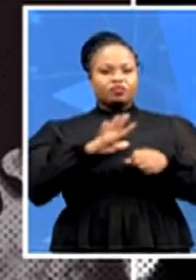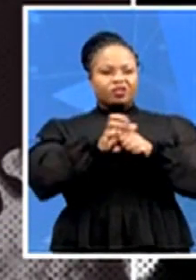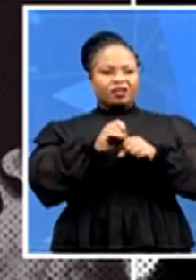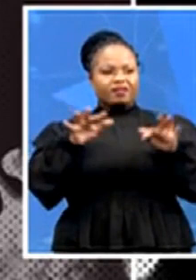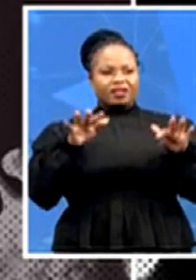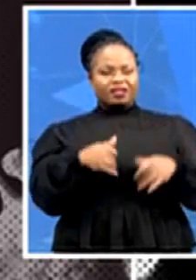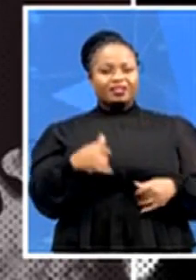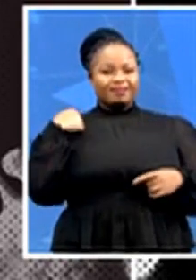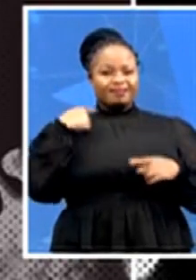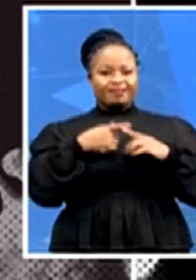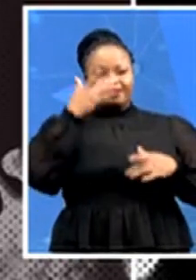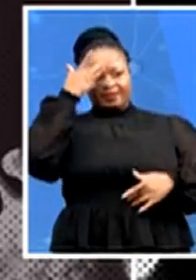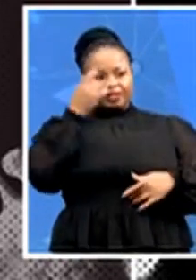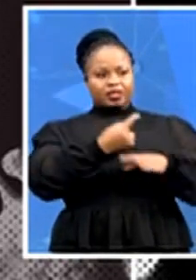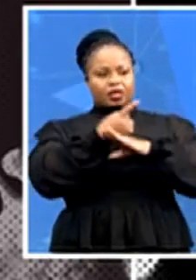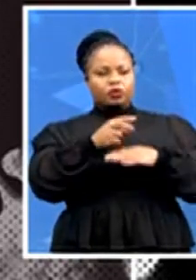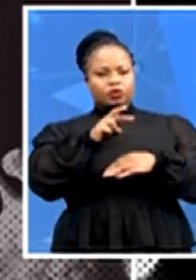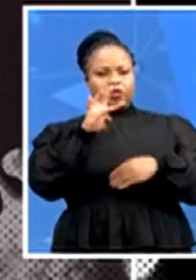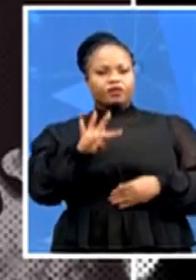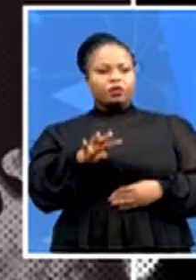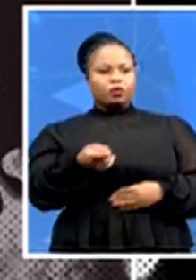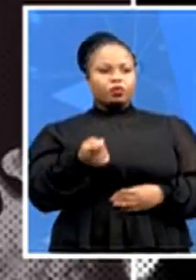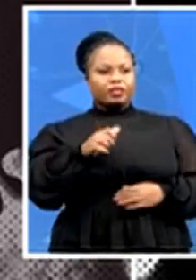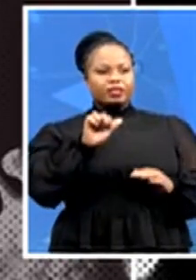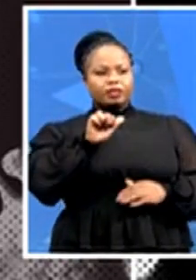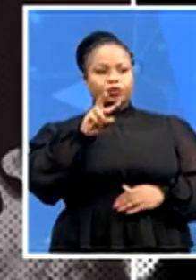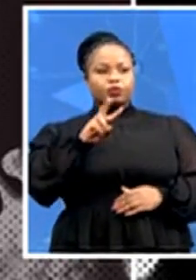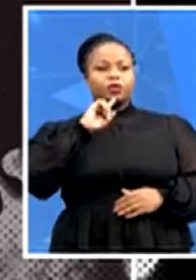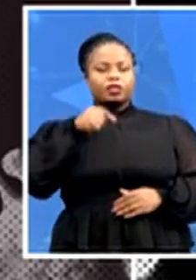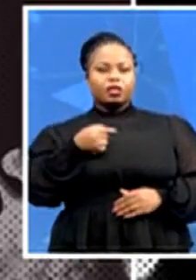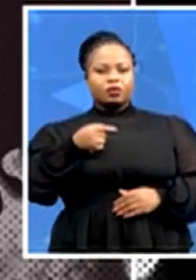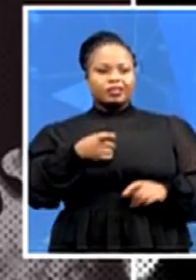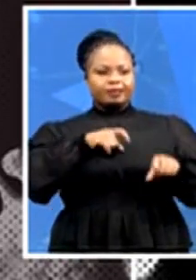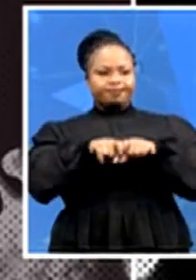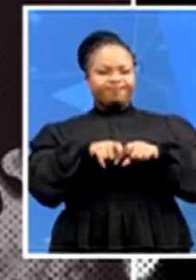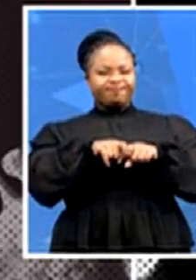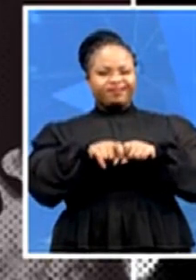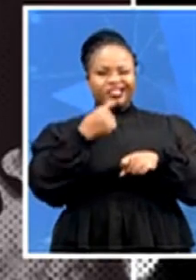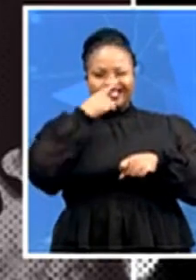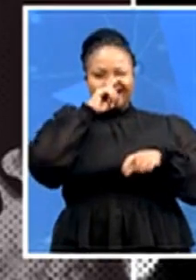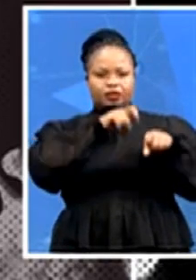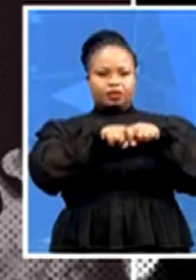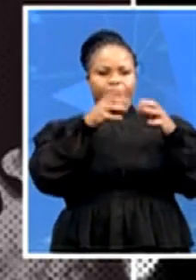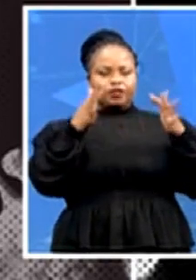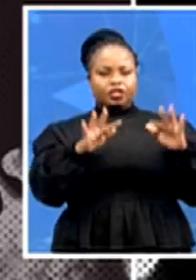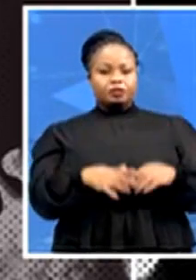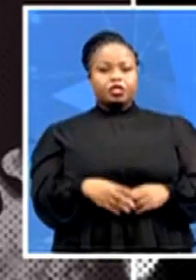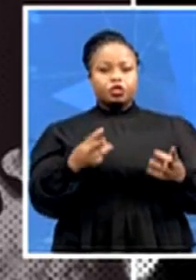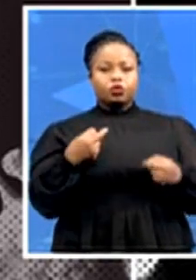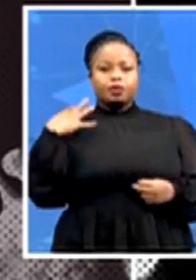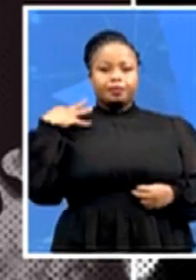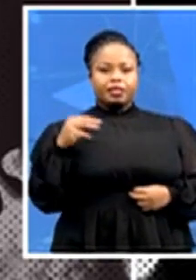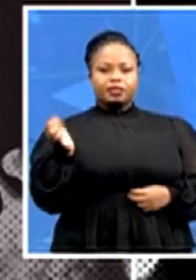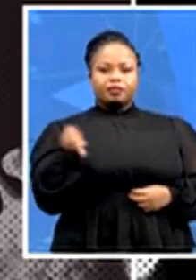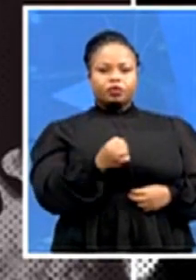with almost 62,000 tests being conducted. Also, the newly appointed Minister of Health, Dr. Joe Partler,